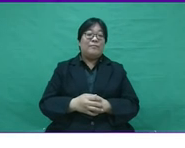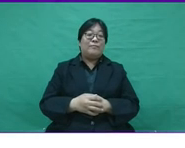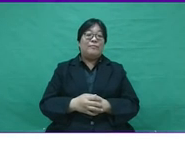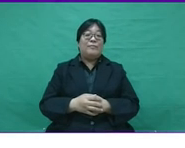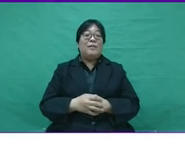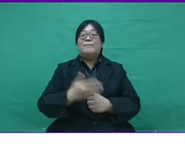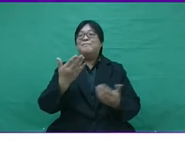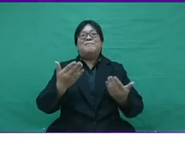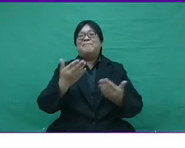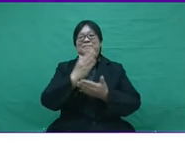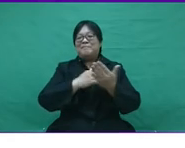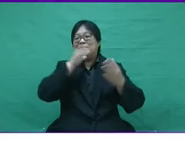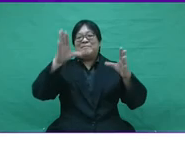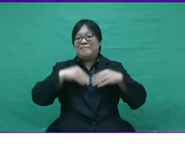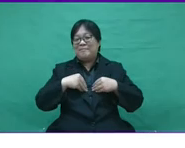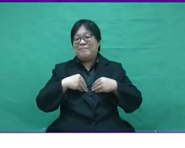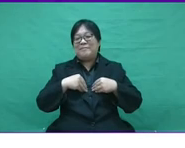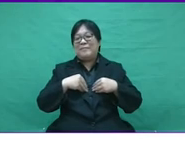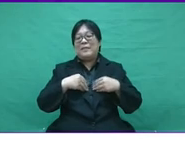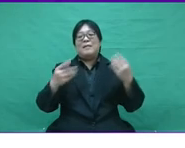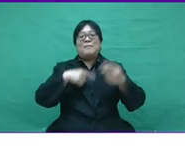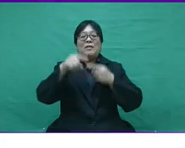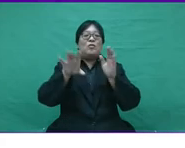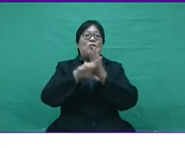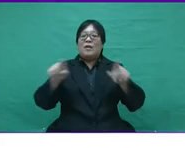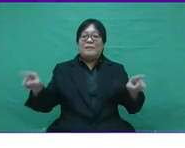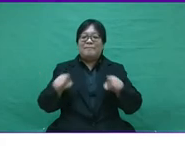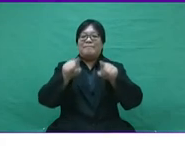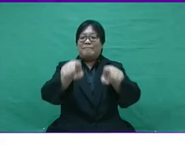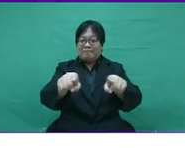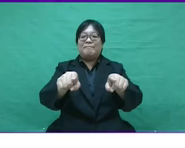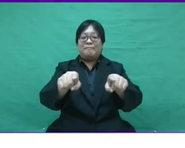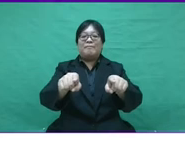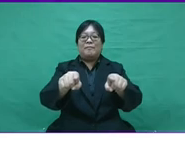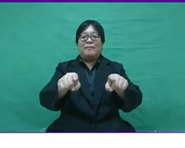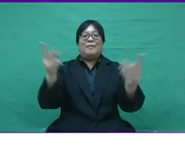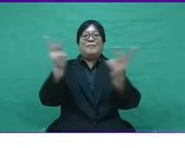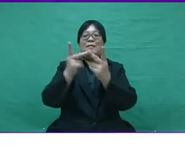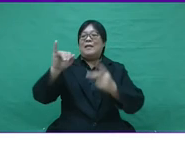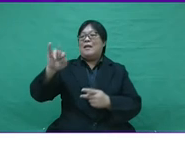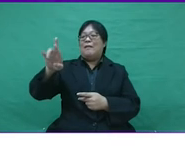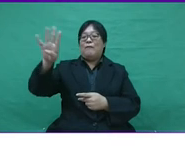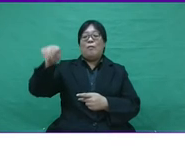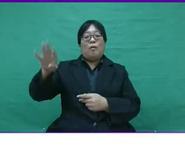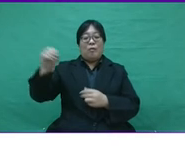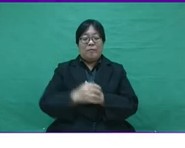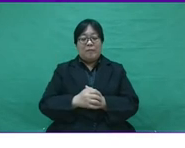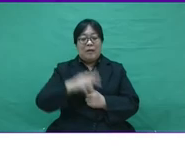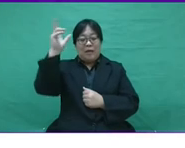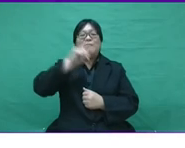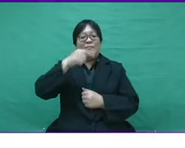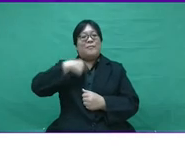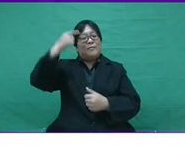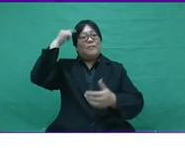are seen as not receptive when it comes to aligning themselves